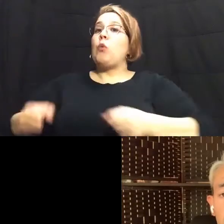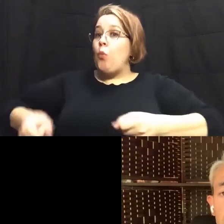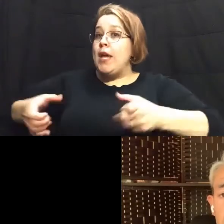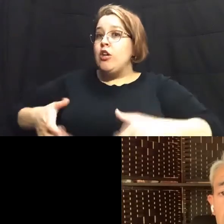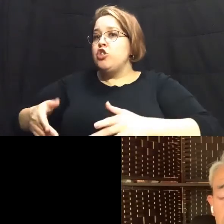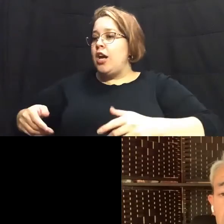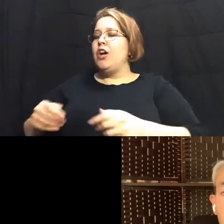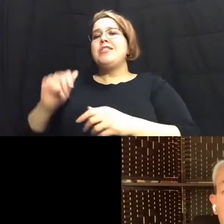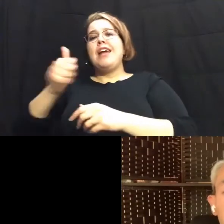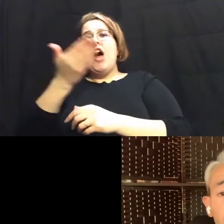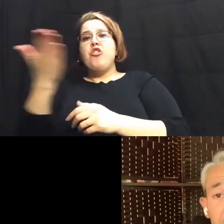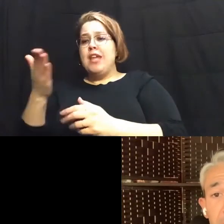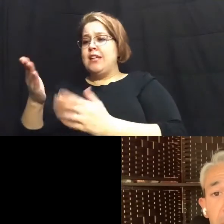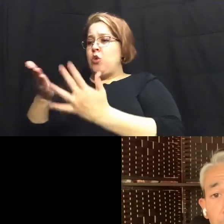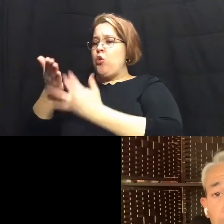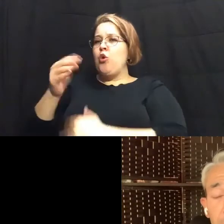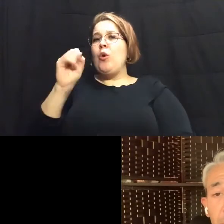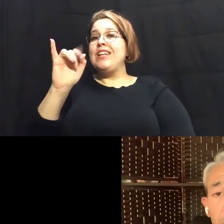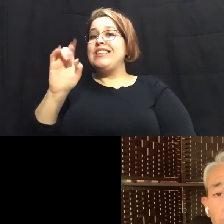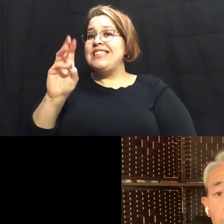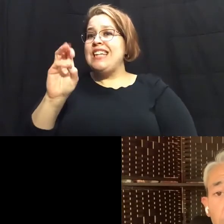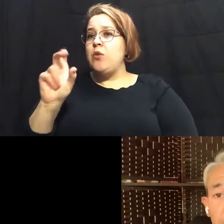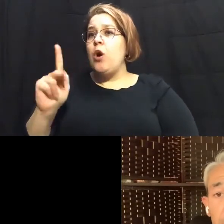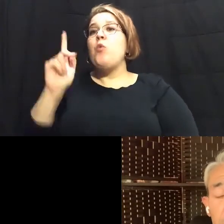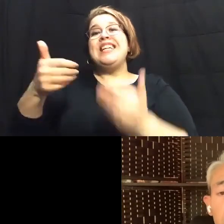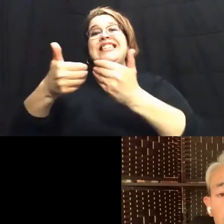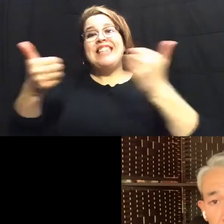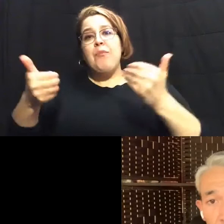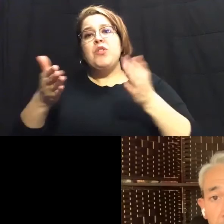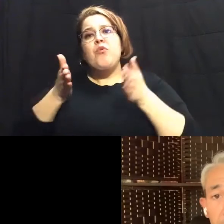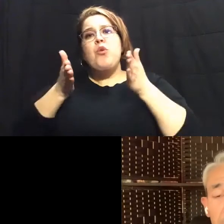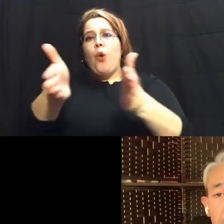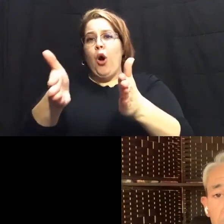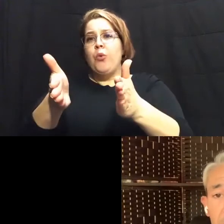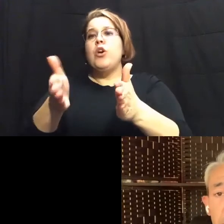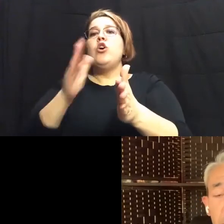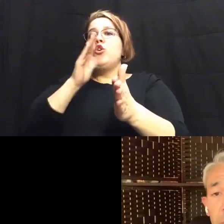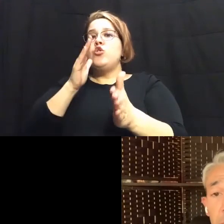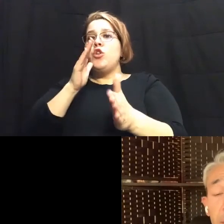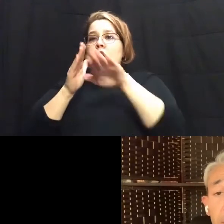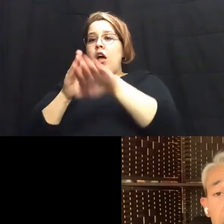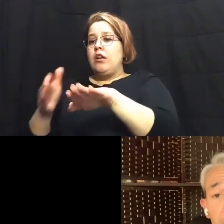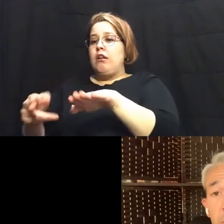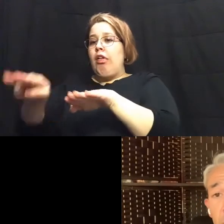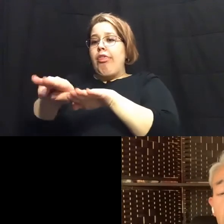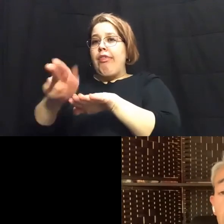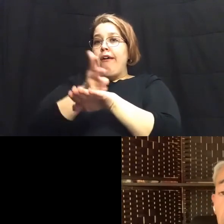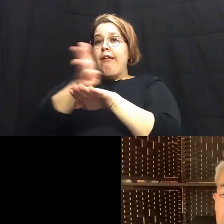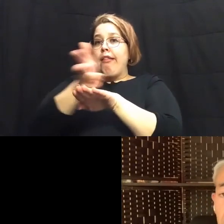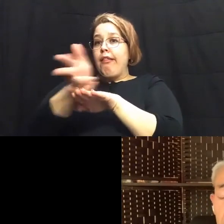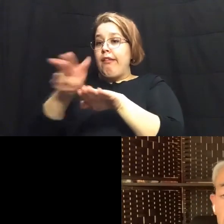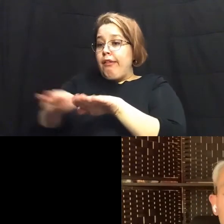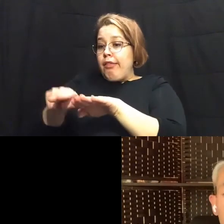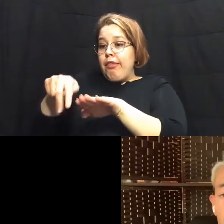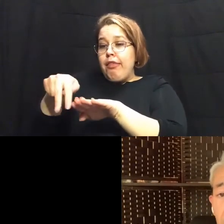devices to get down we need to separate them from the roadway so that they're not right up against fast moving traffic the same is true about